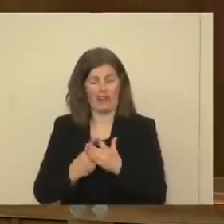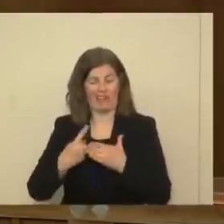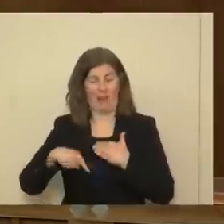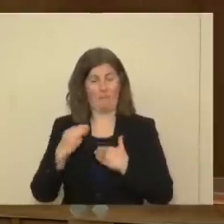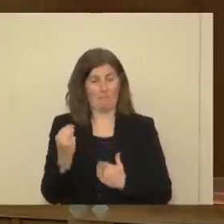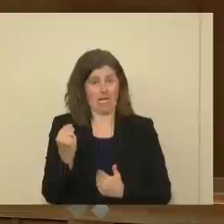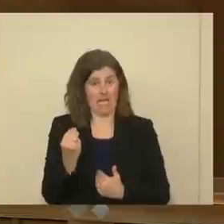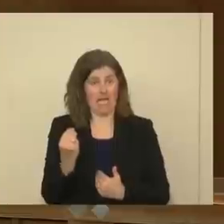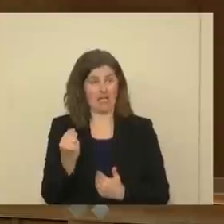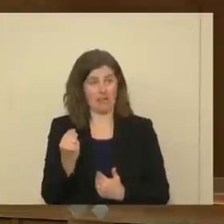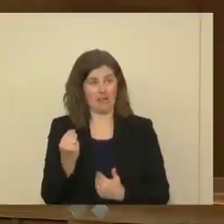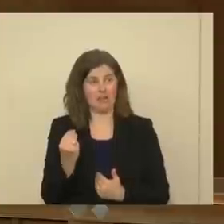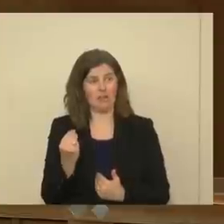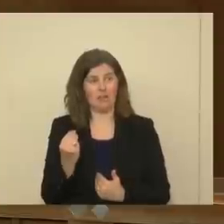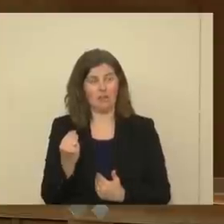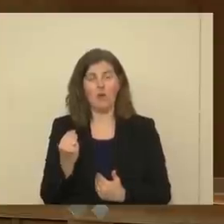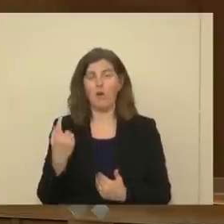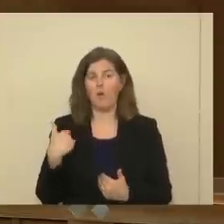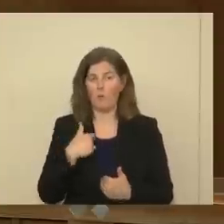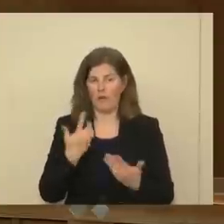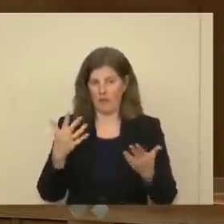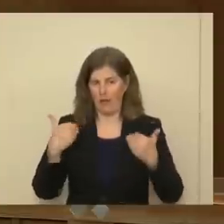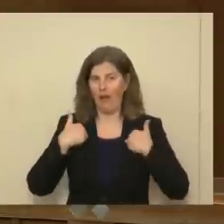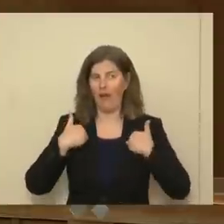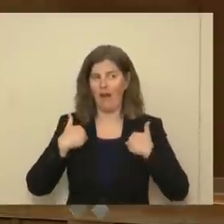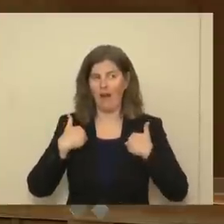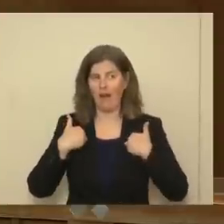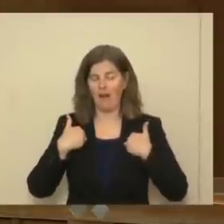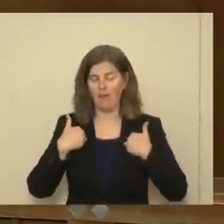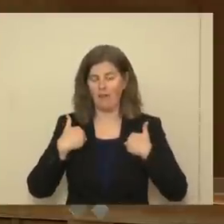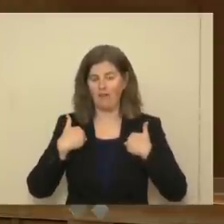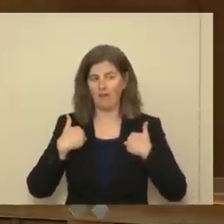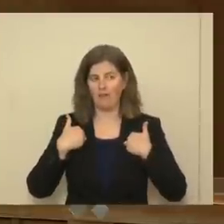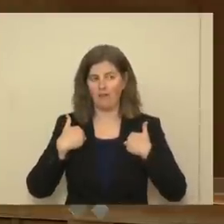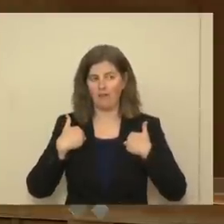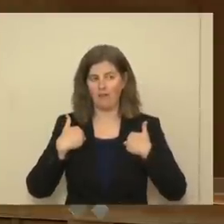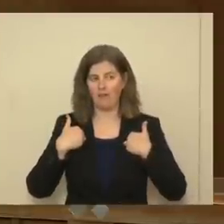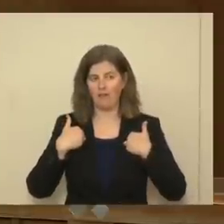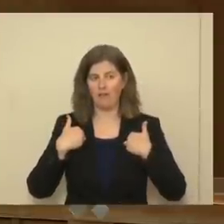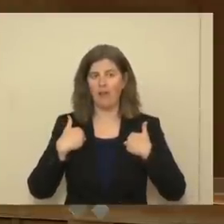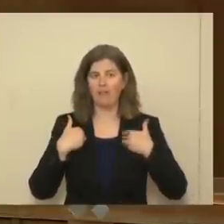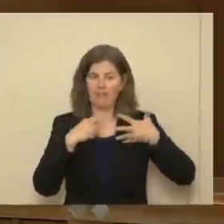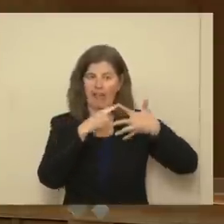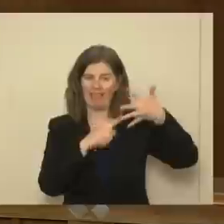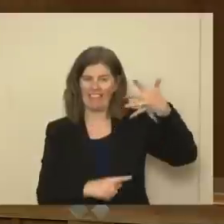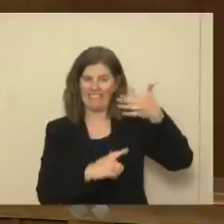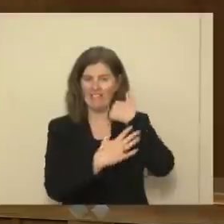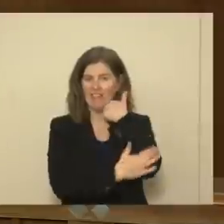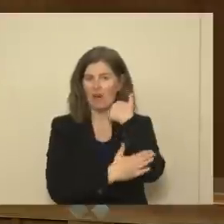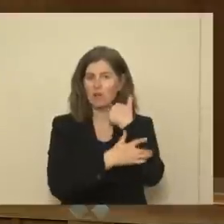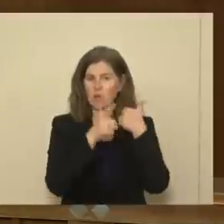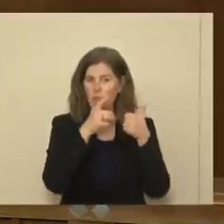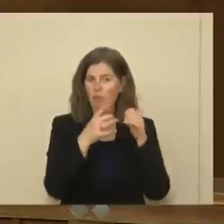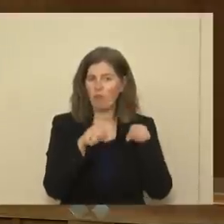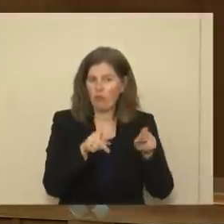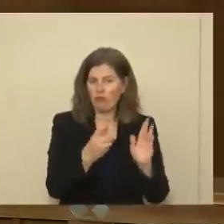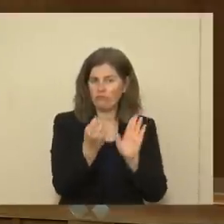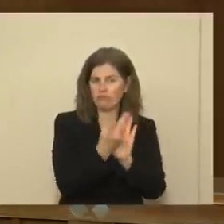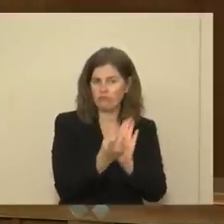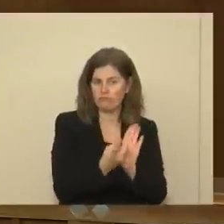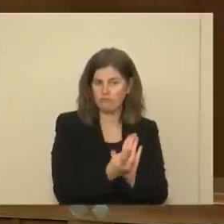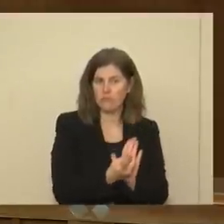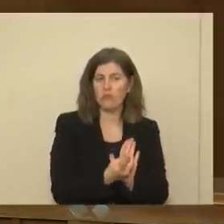Monday, we had the allowable counties on your screen. Contact your facility.